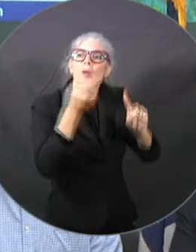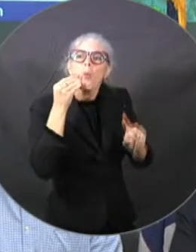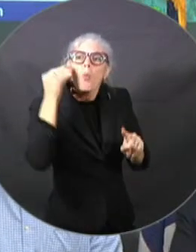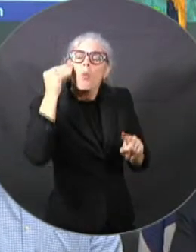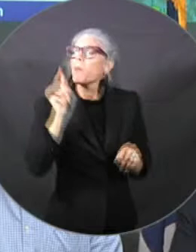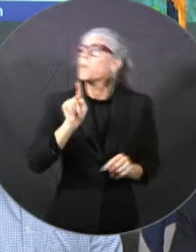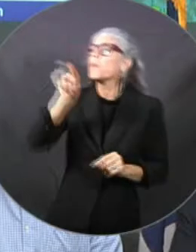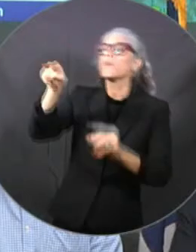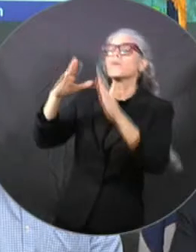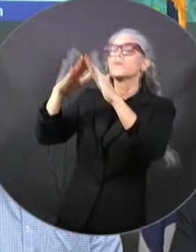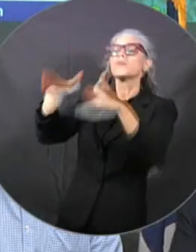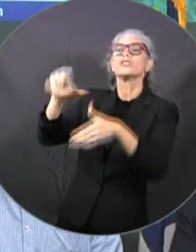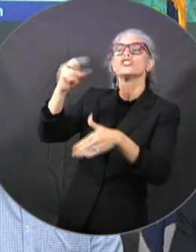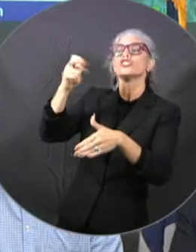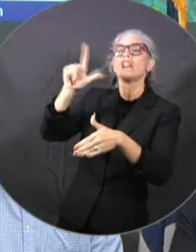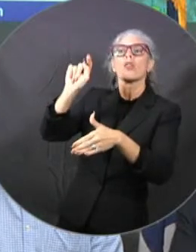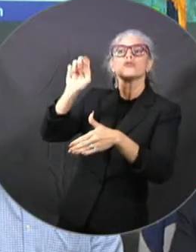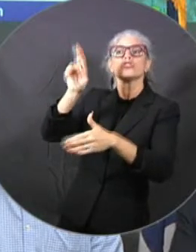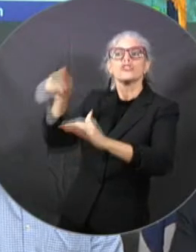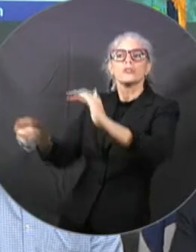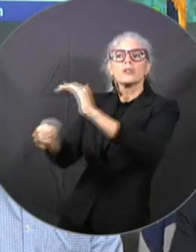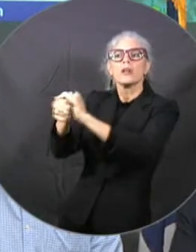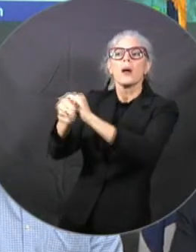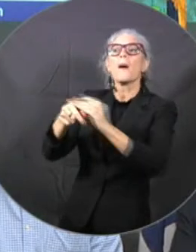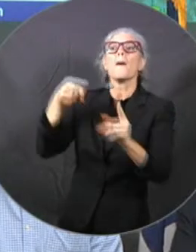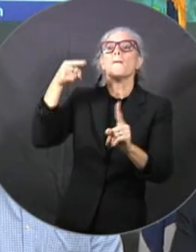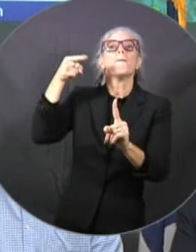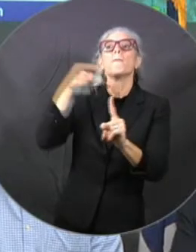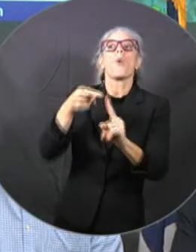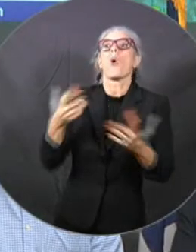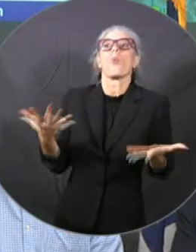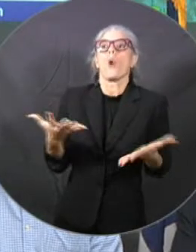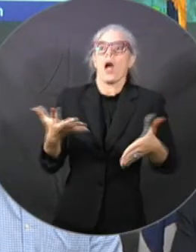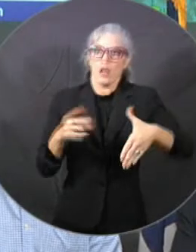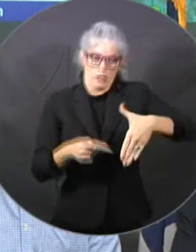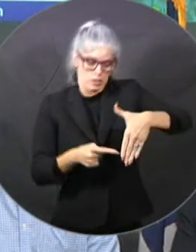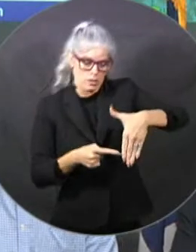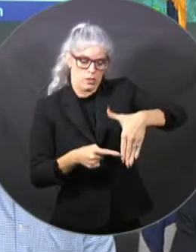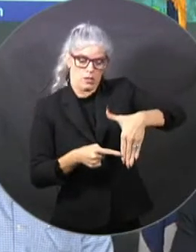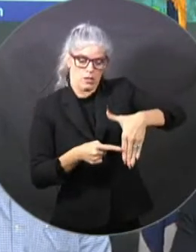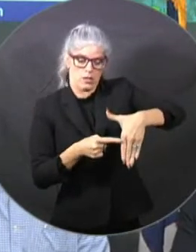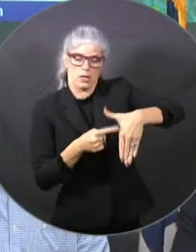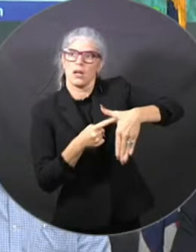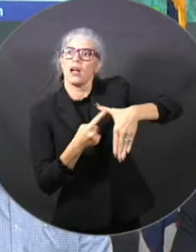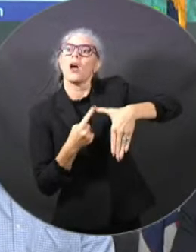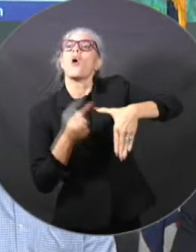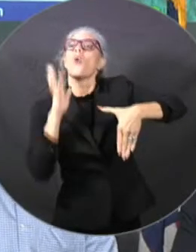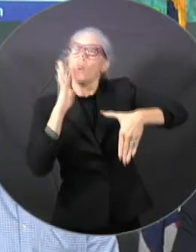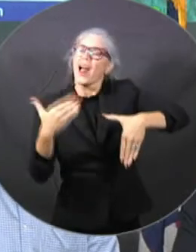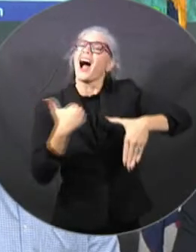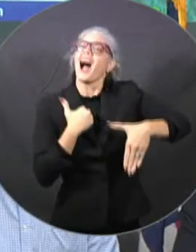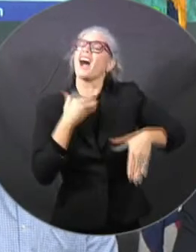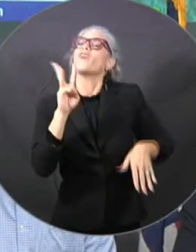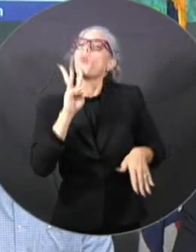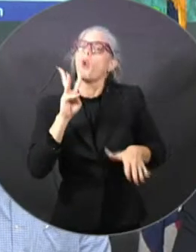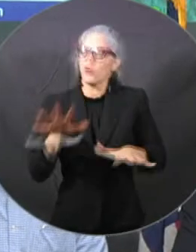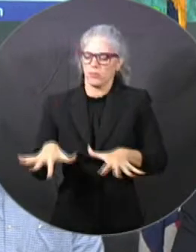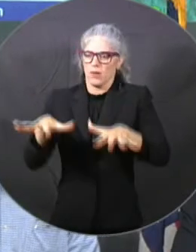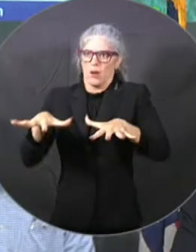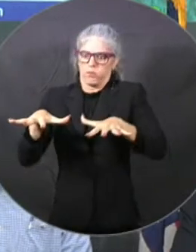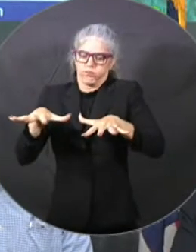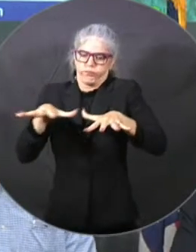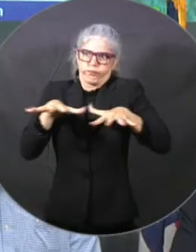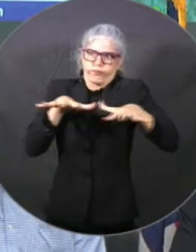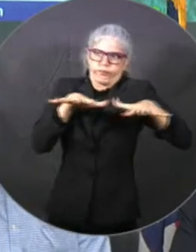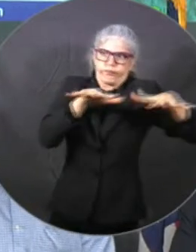is to not be in those areas that are going to be hit with big time storm surge and that are going to potentially have life life threatening situations.